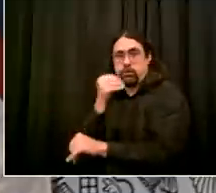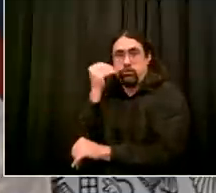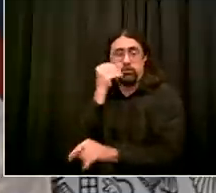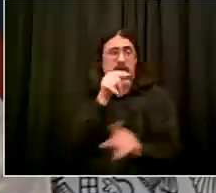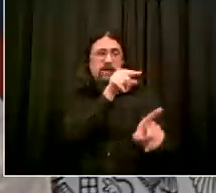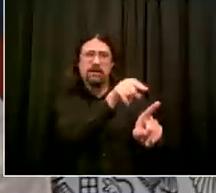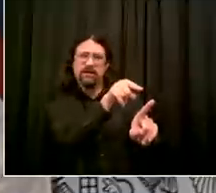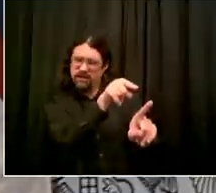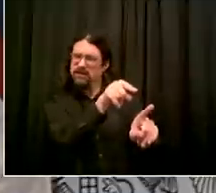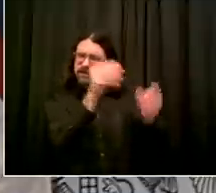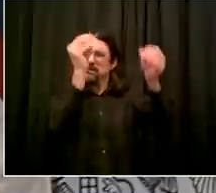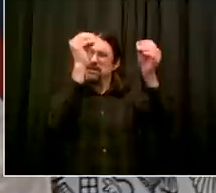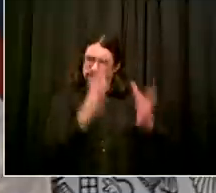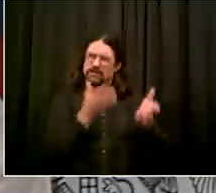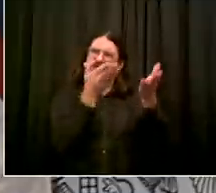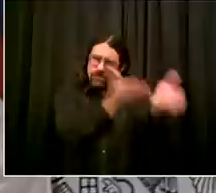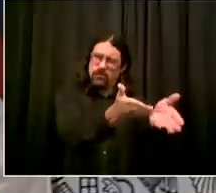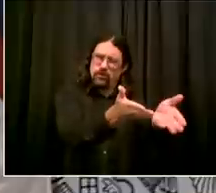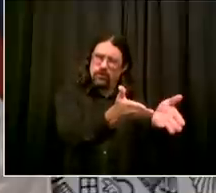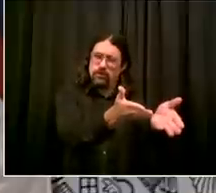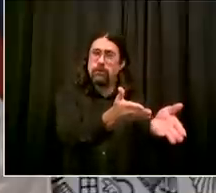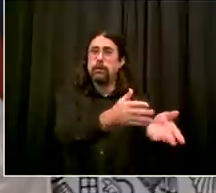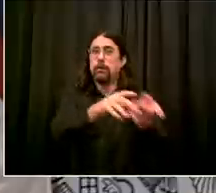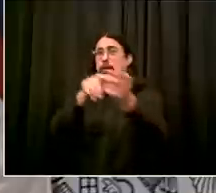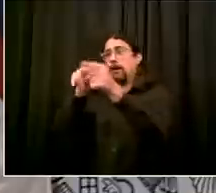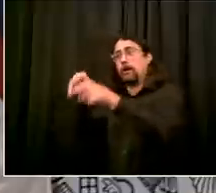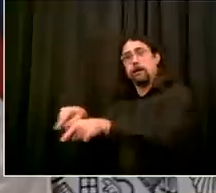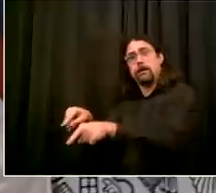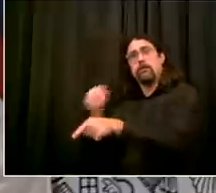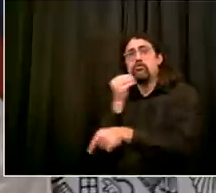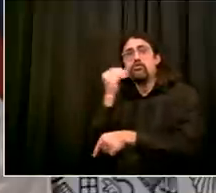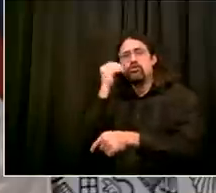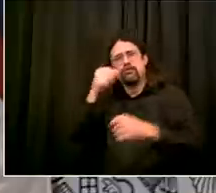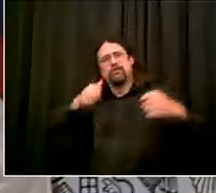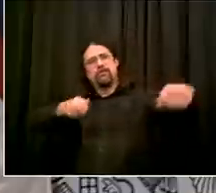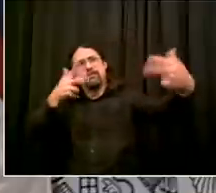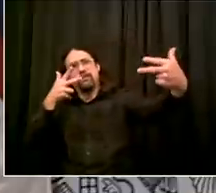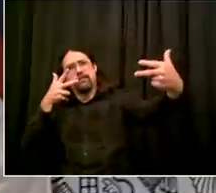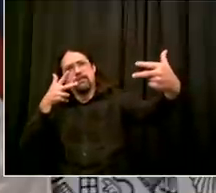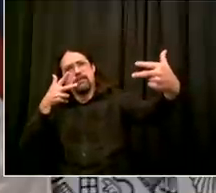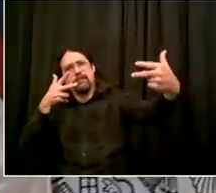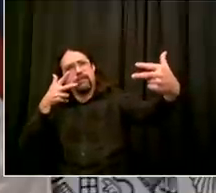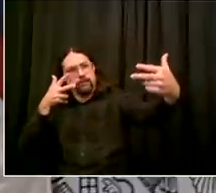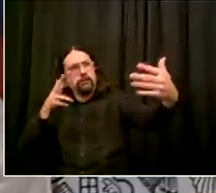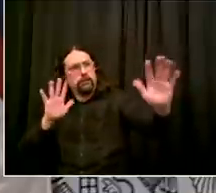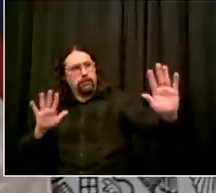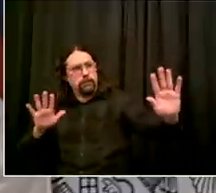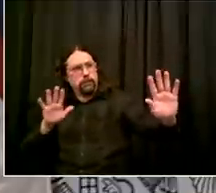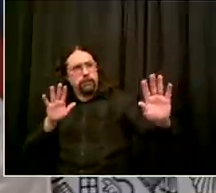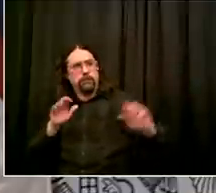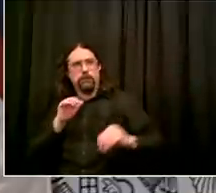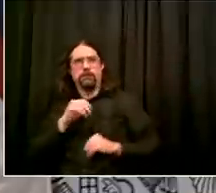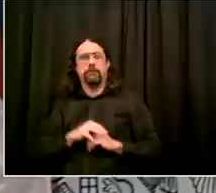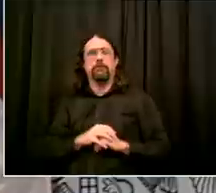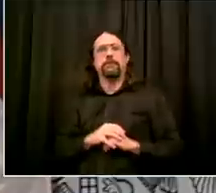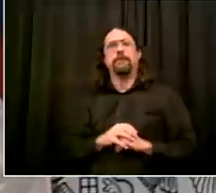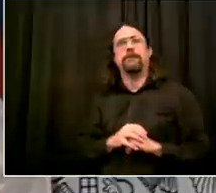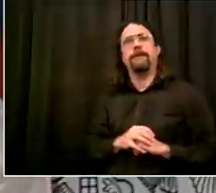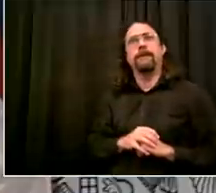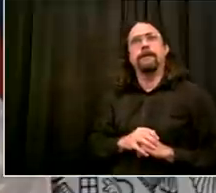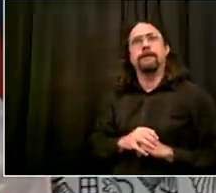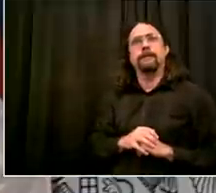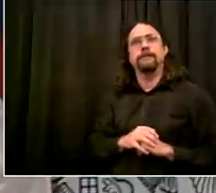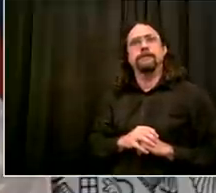situation in terms of number of teachers available number of students available the need to blend in in-person learning